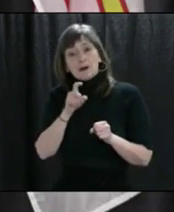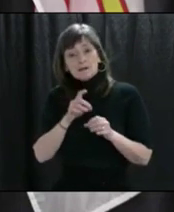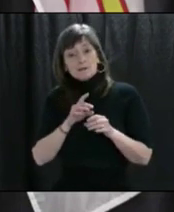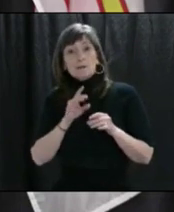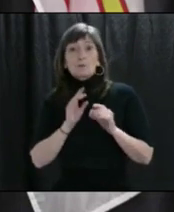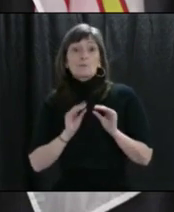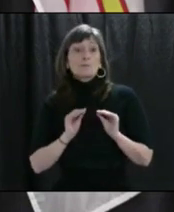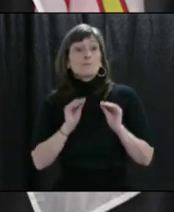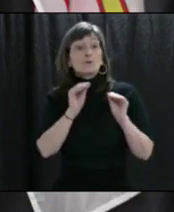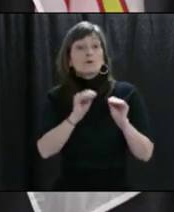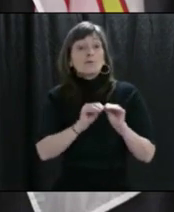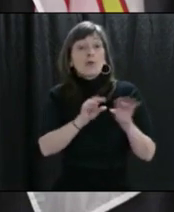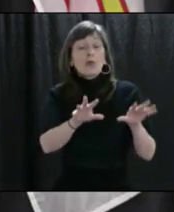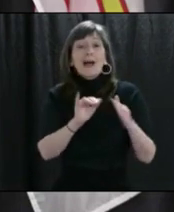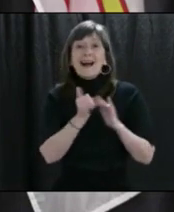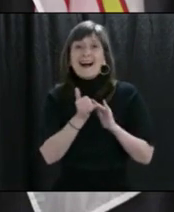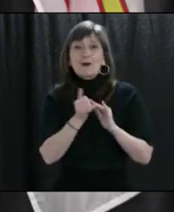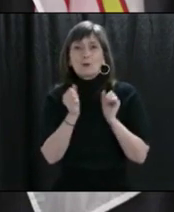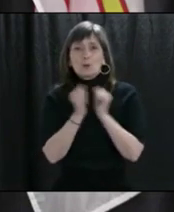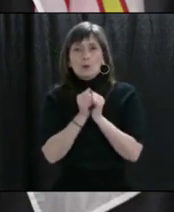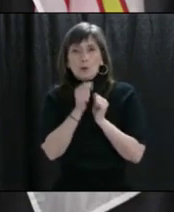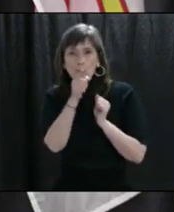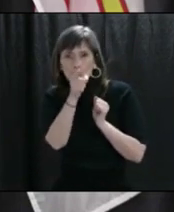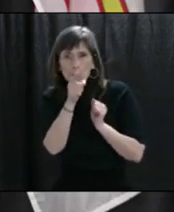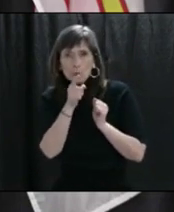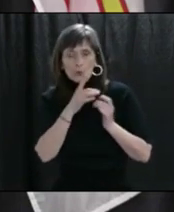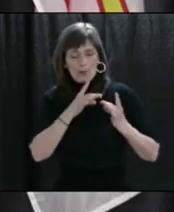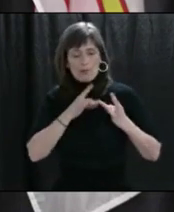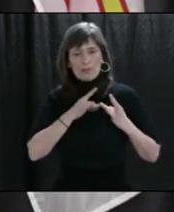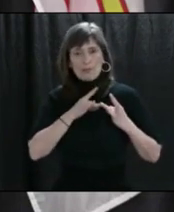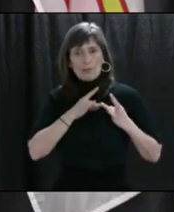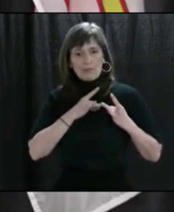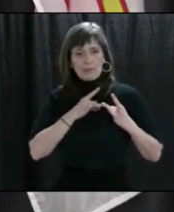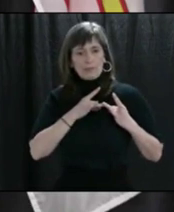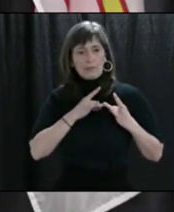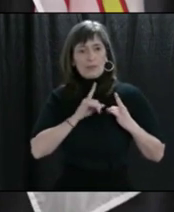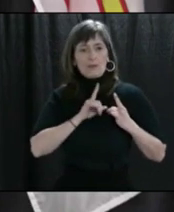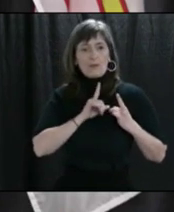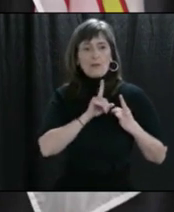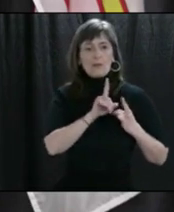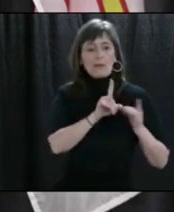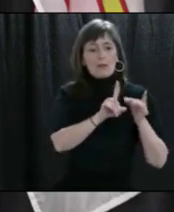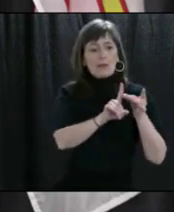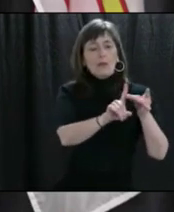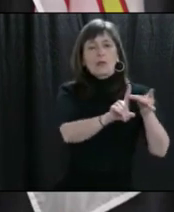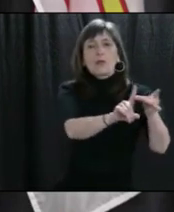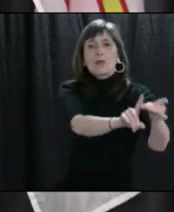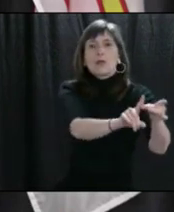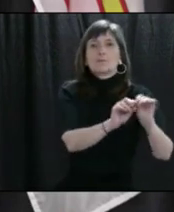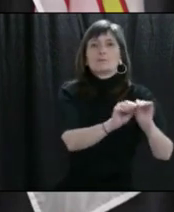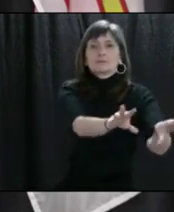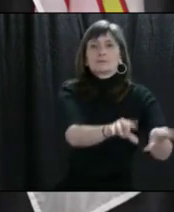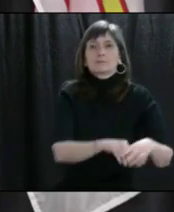you. So practice social distancing. That's our best option today.